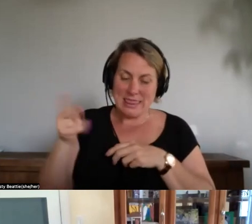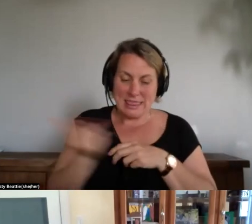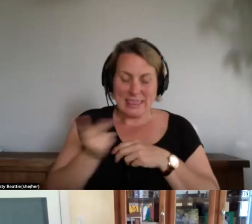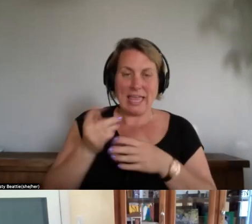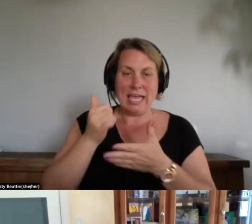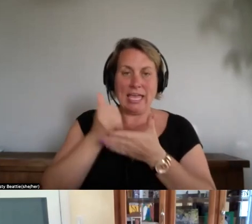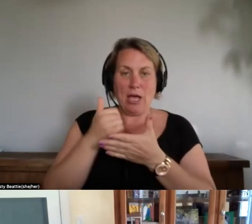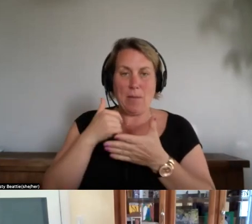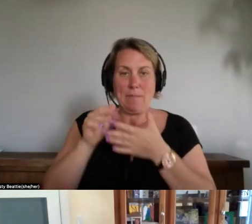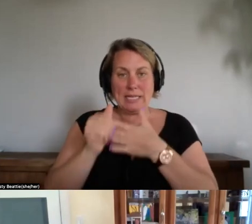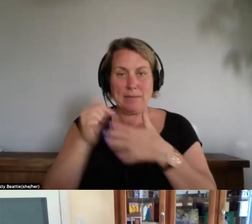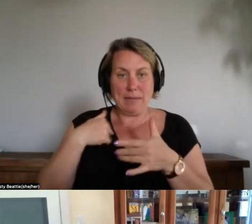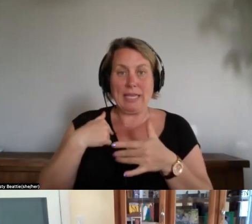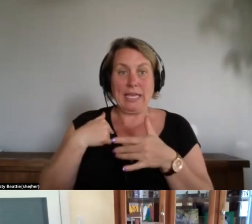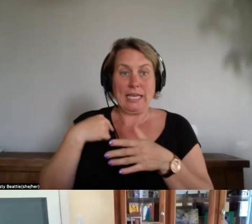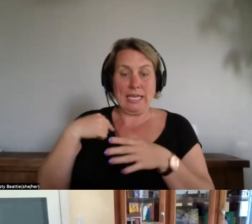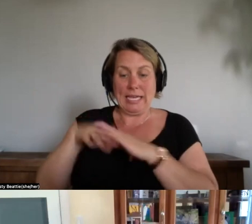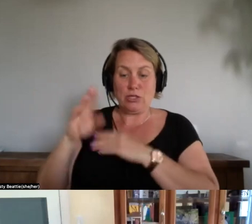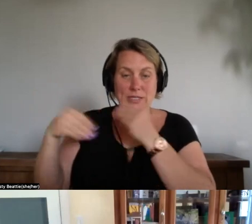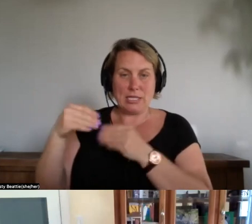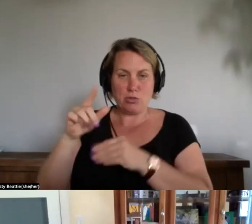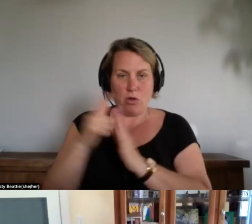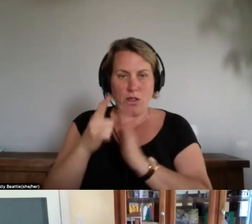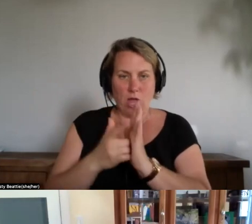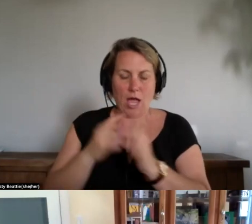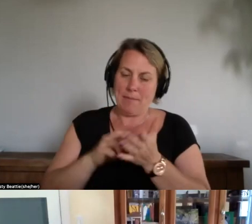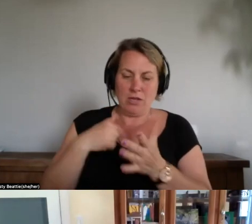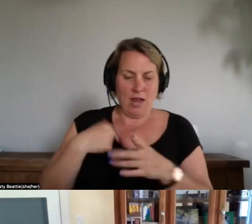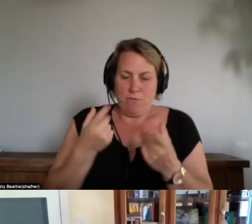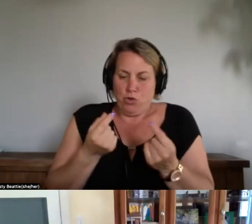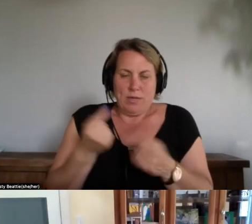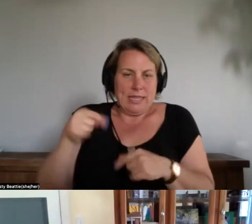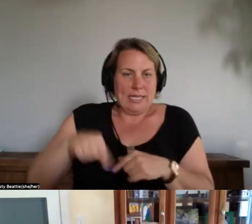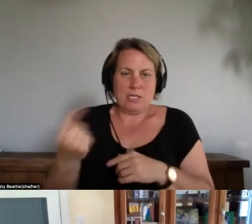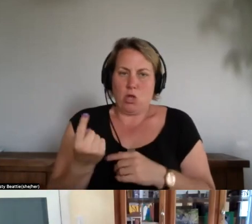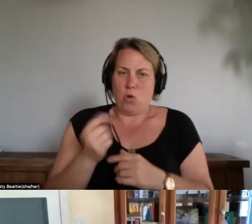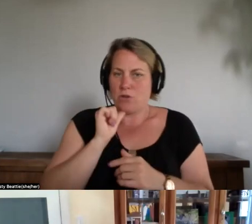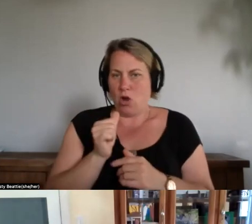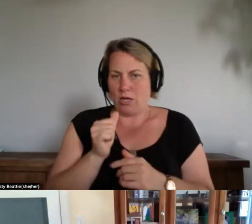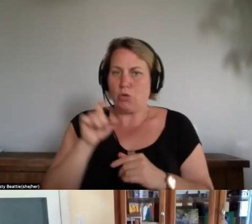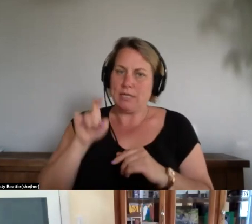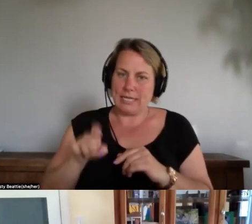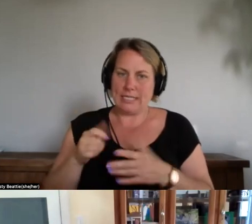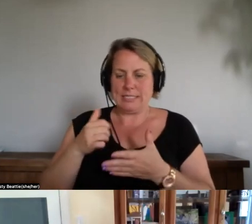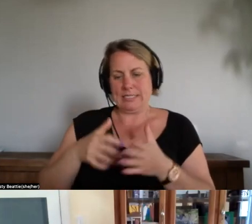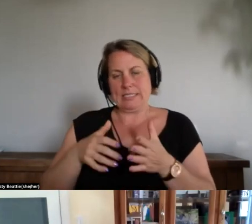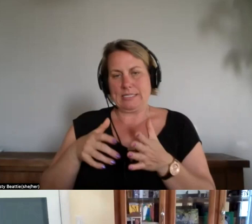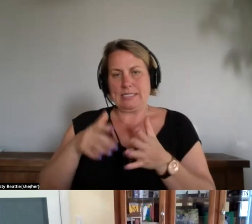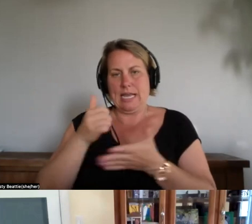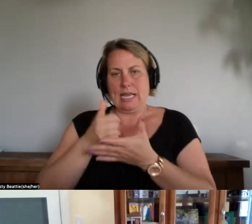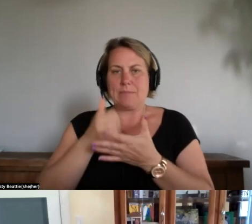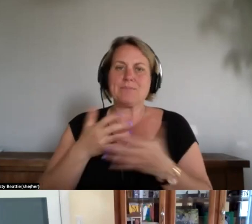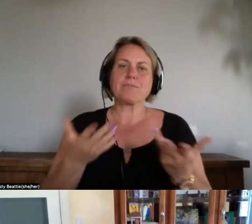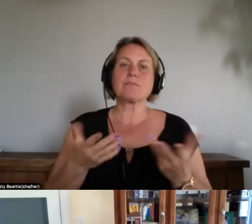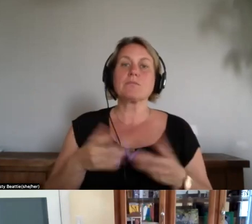no and and one of our participants wanted to know in making it right is there ever a